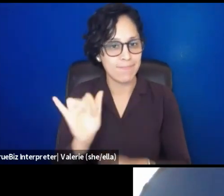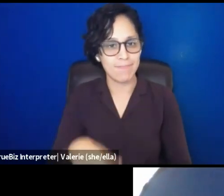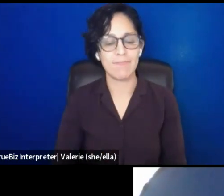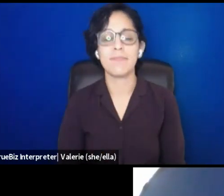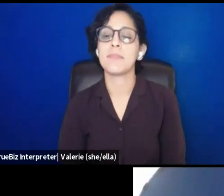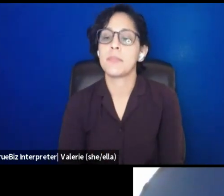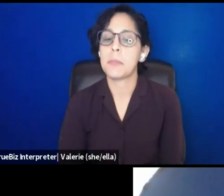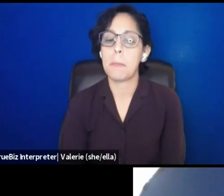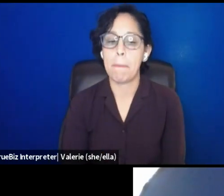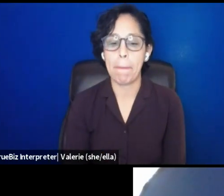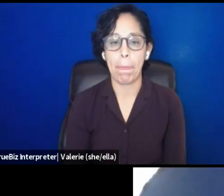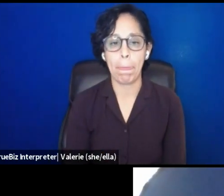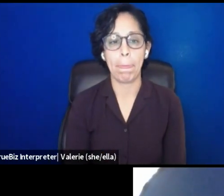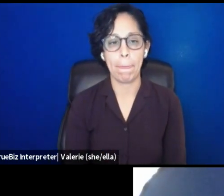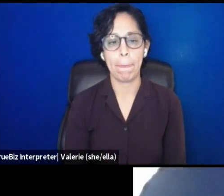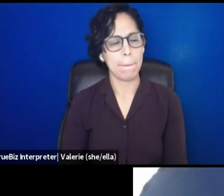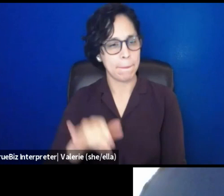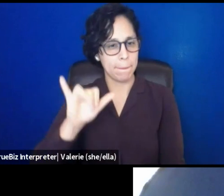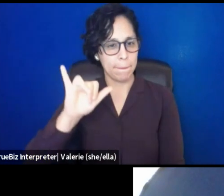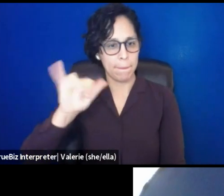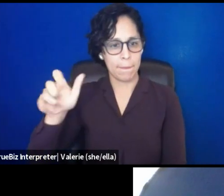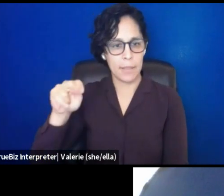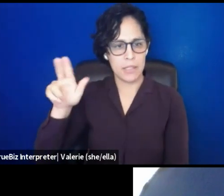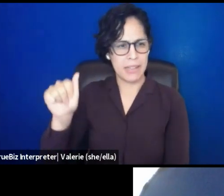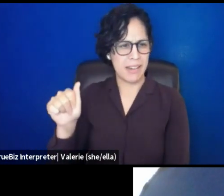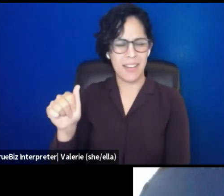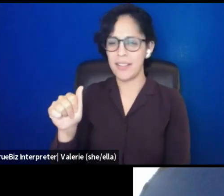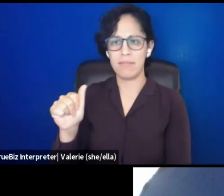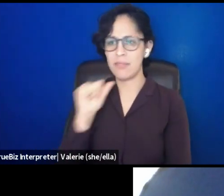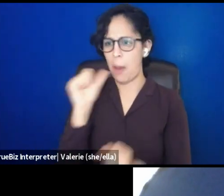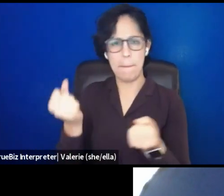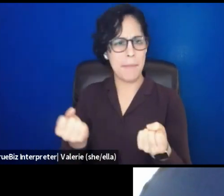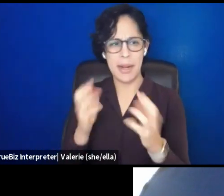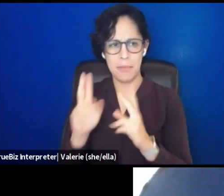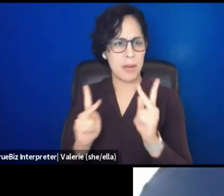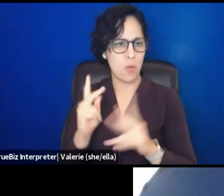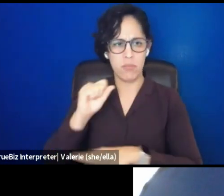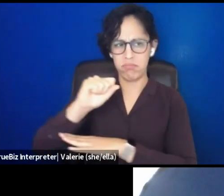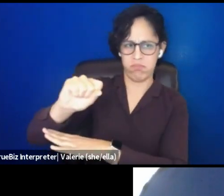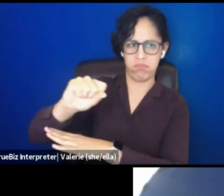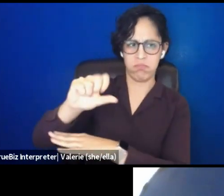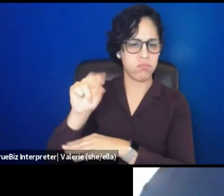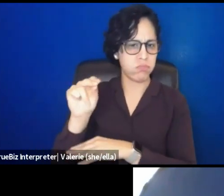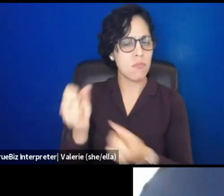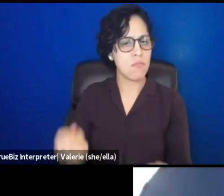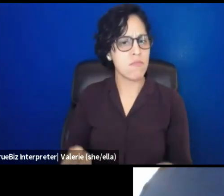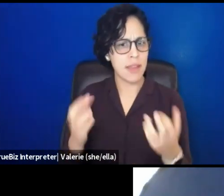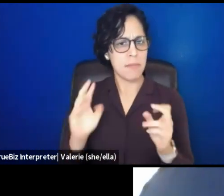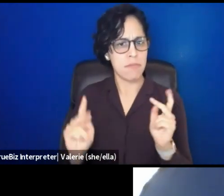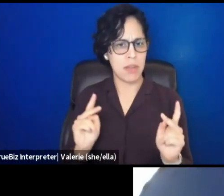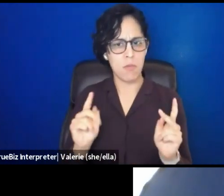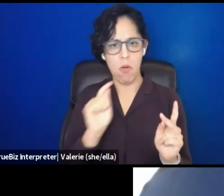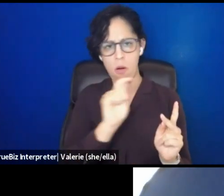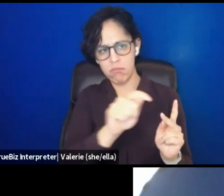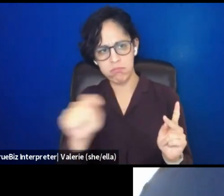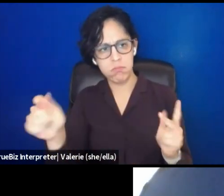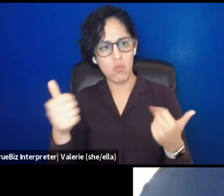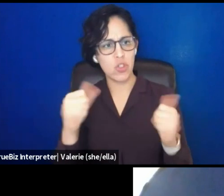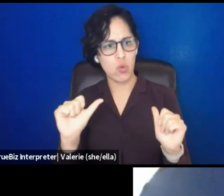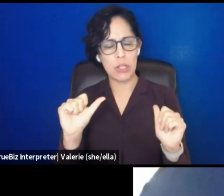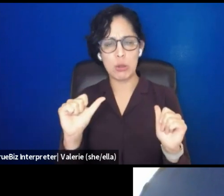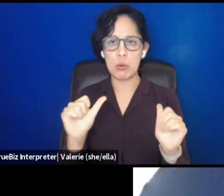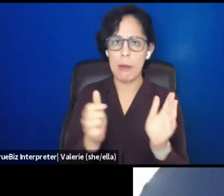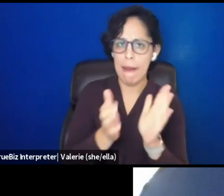Um, I really, I don't know that we had a lot of pushback. I think there were a lot of people who we tried to take this to who